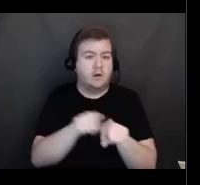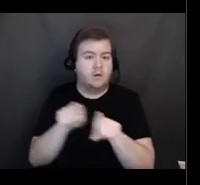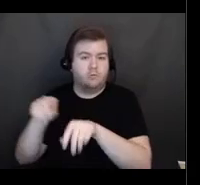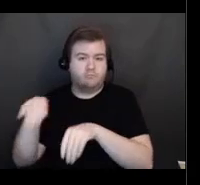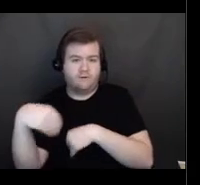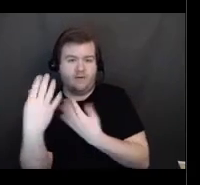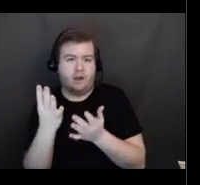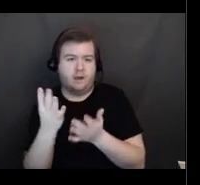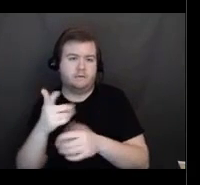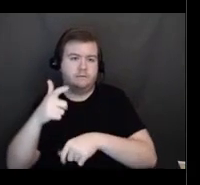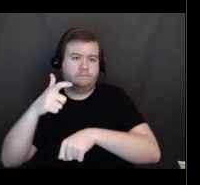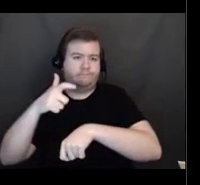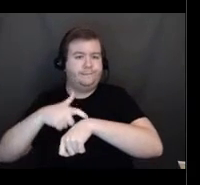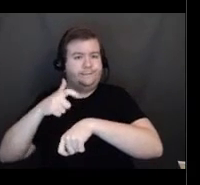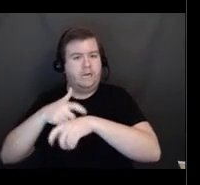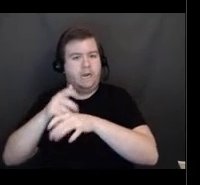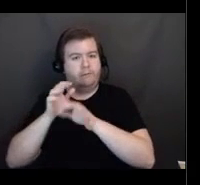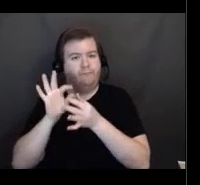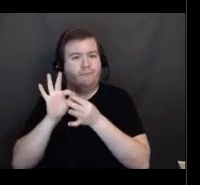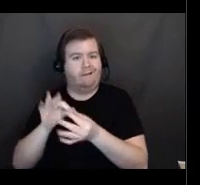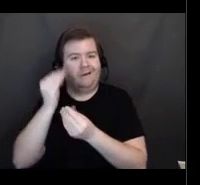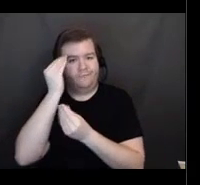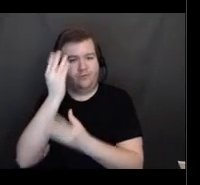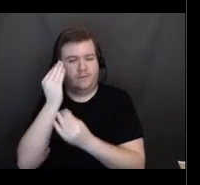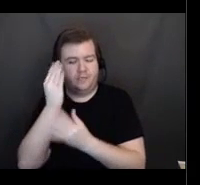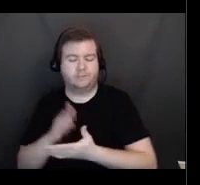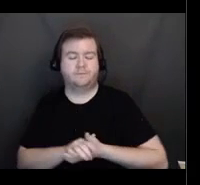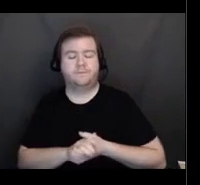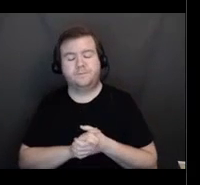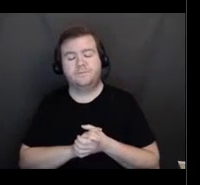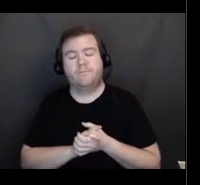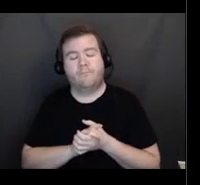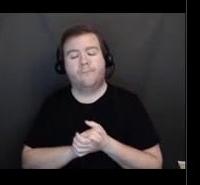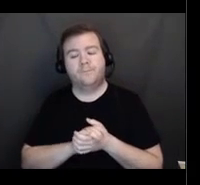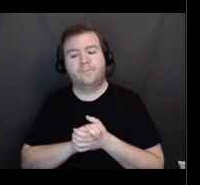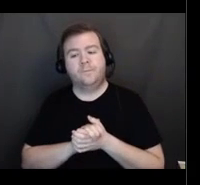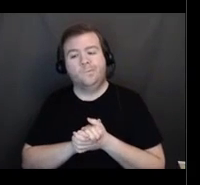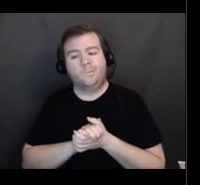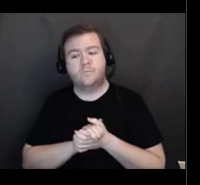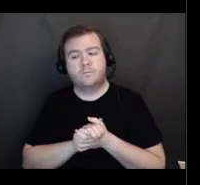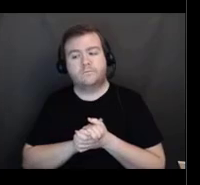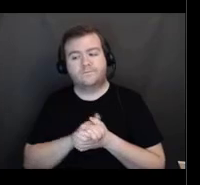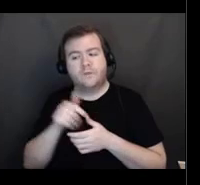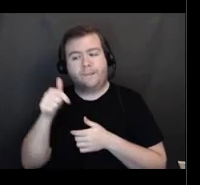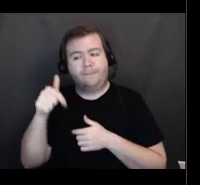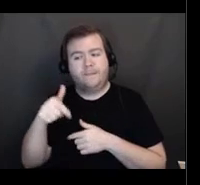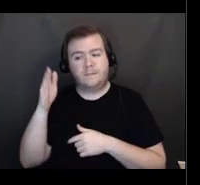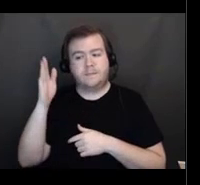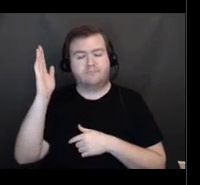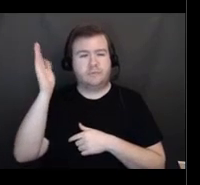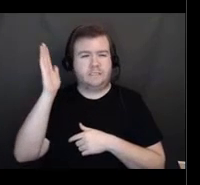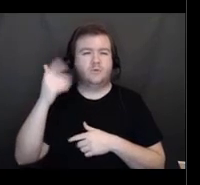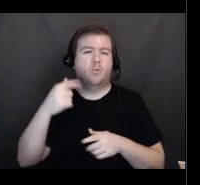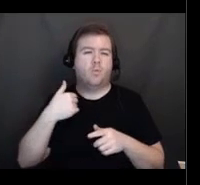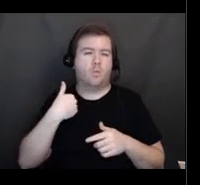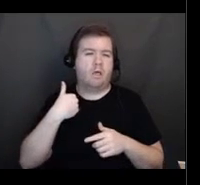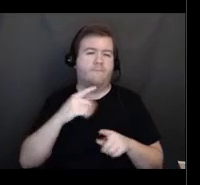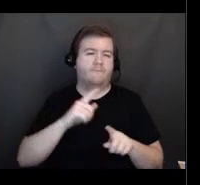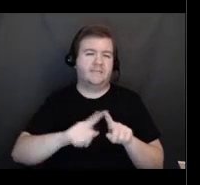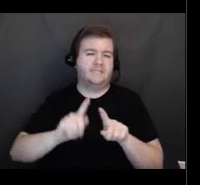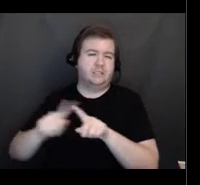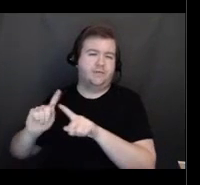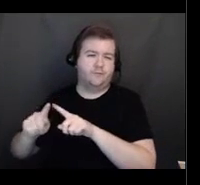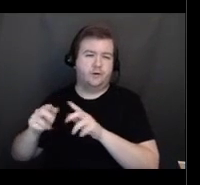Throughout this presentation, you will see there are going to be references to various